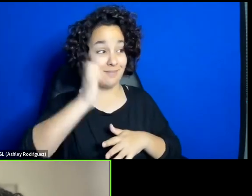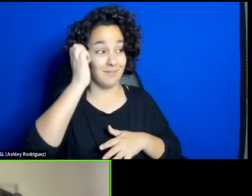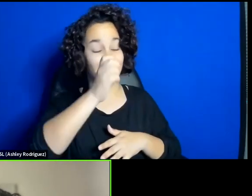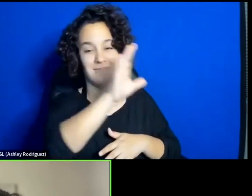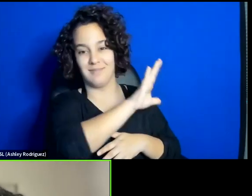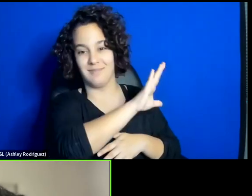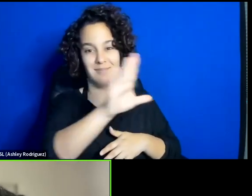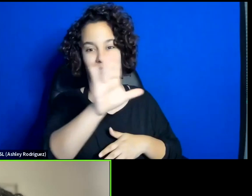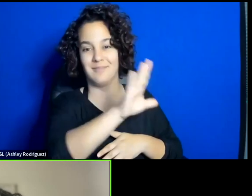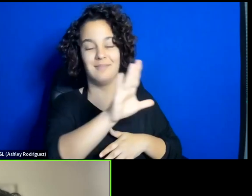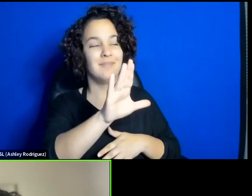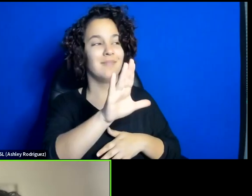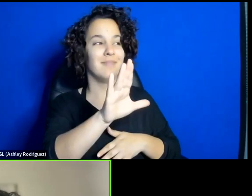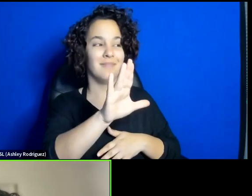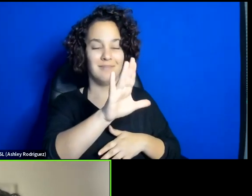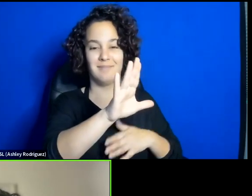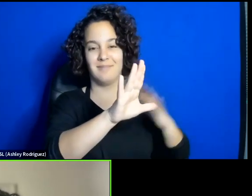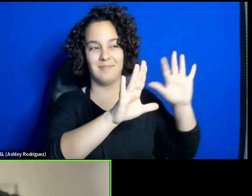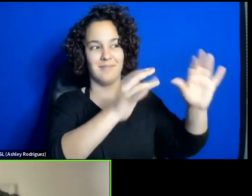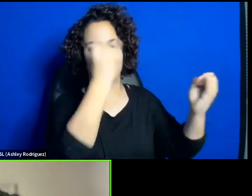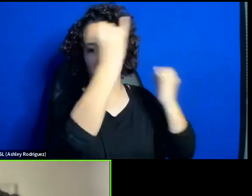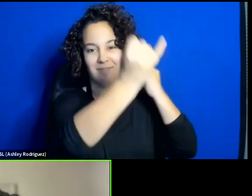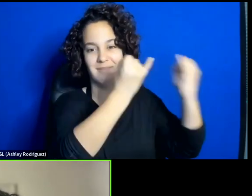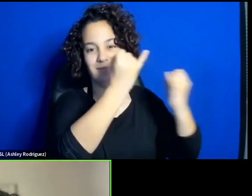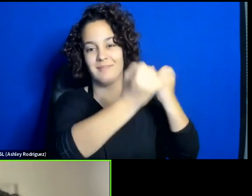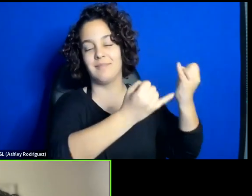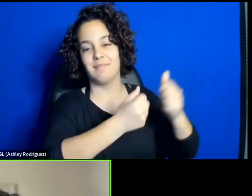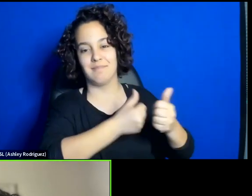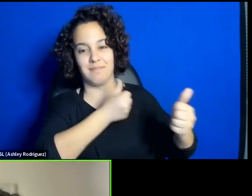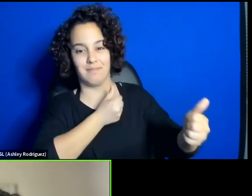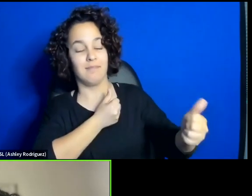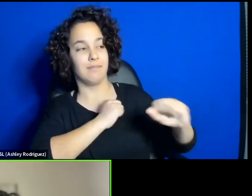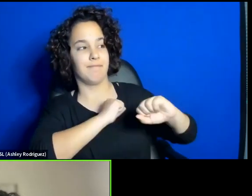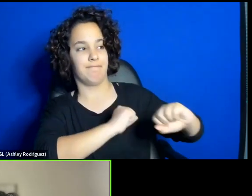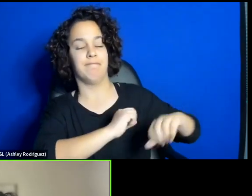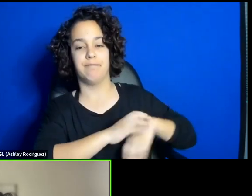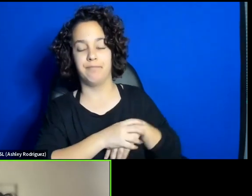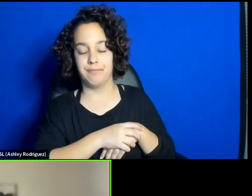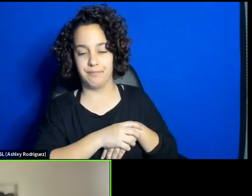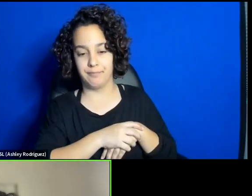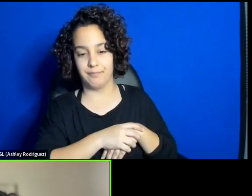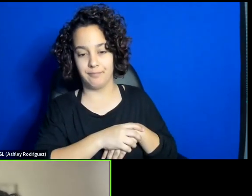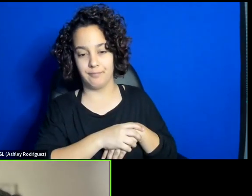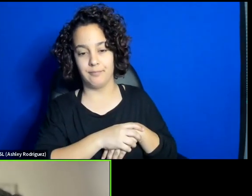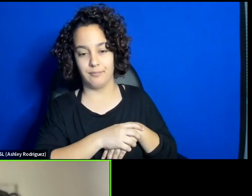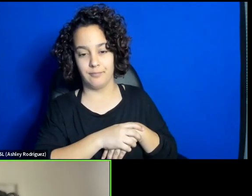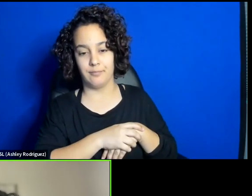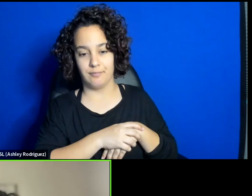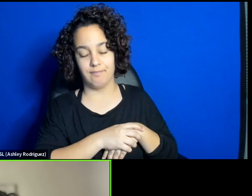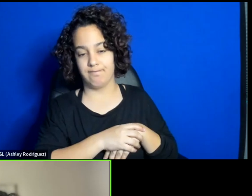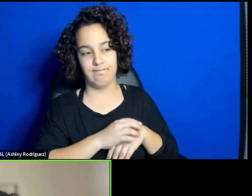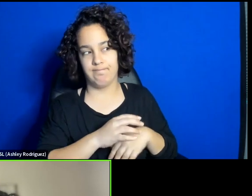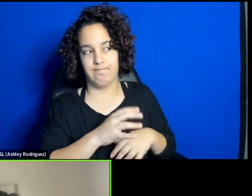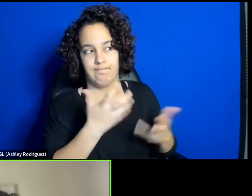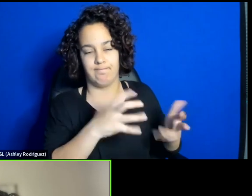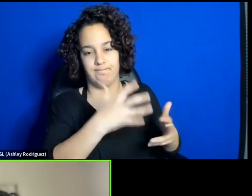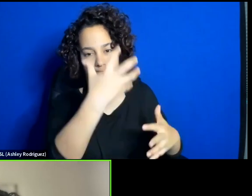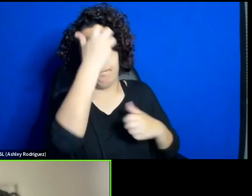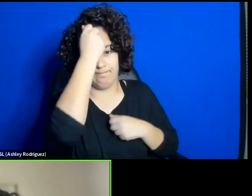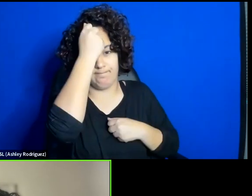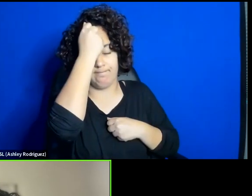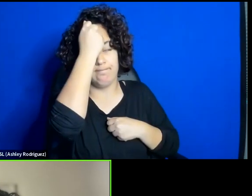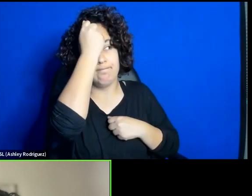Westernized knowledge. I would like to mention that you can see what they are producing is